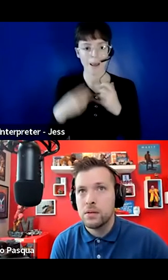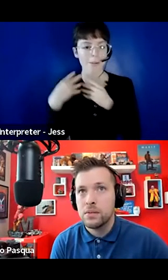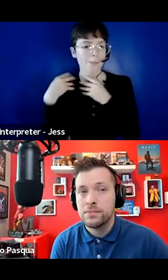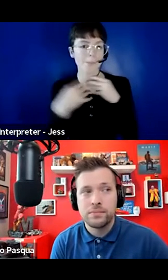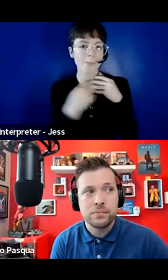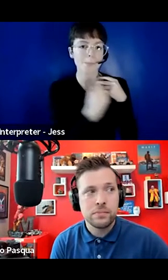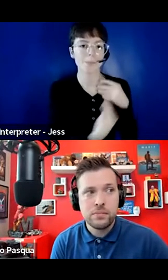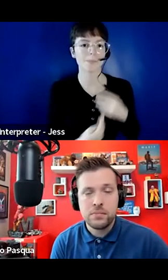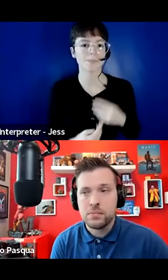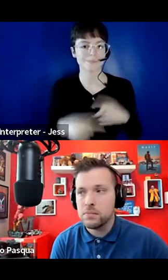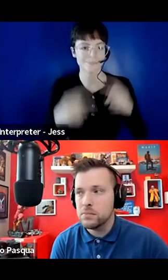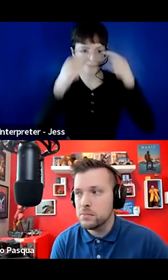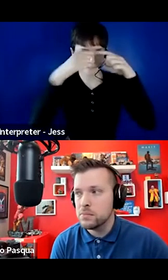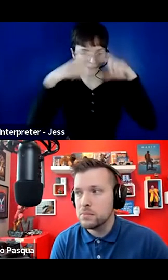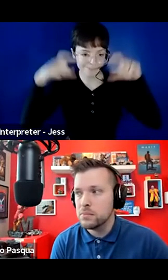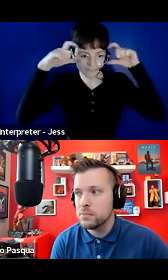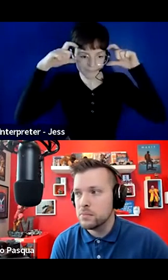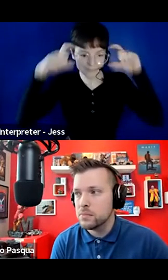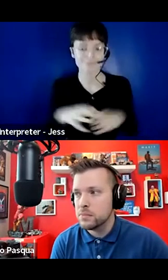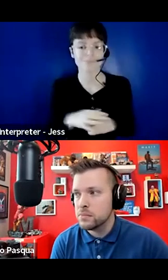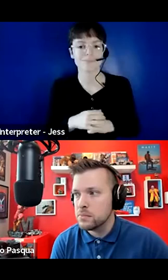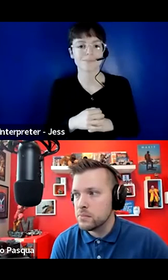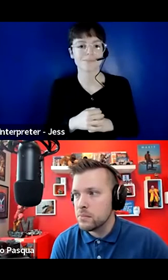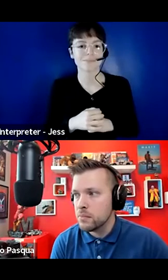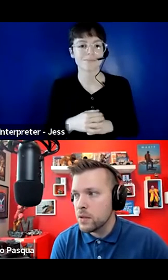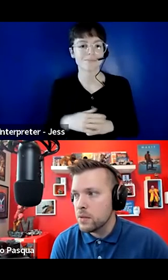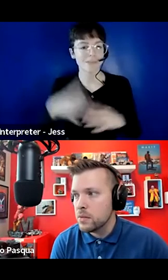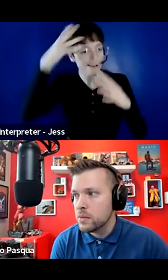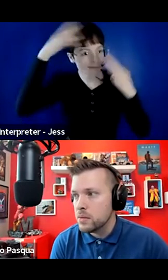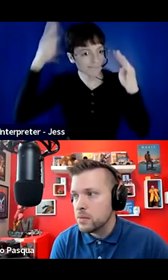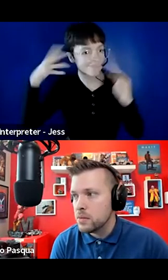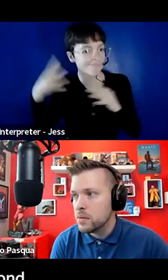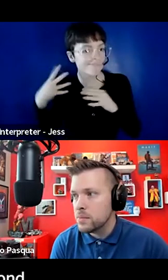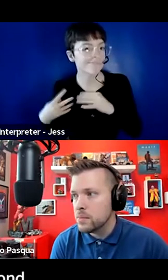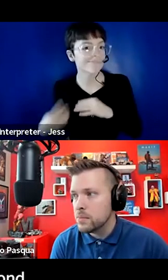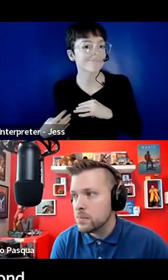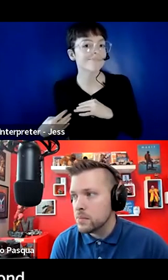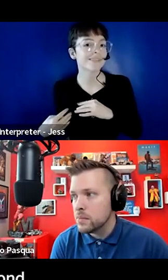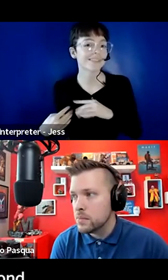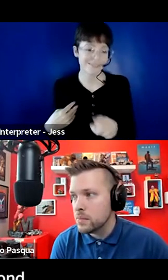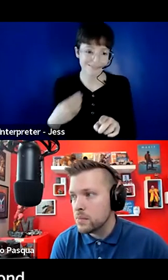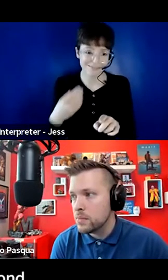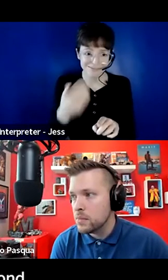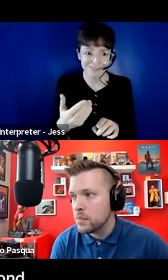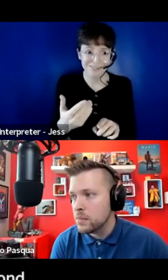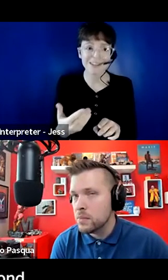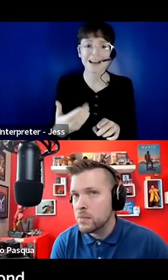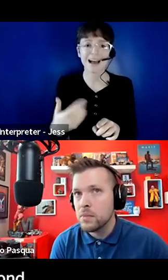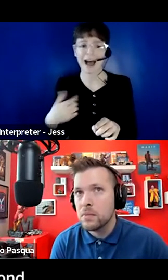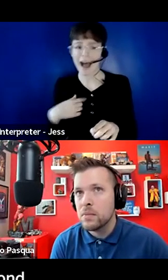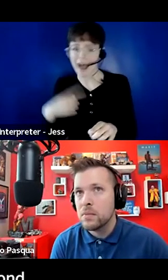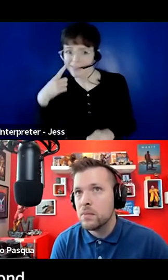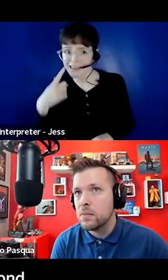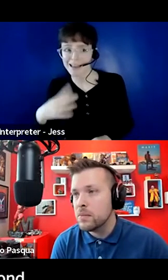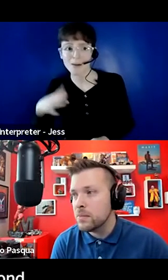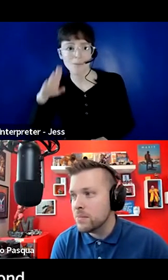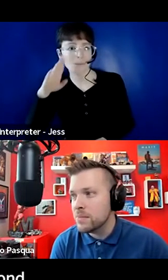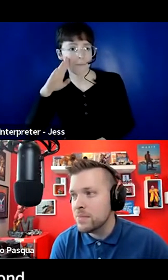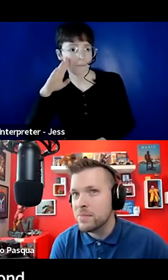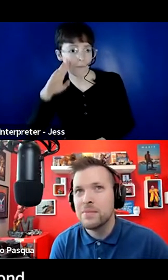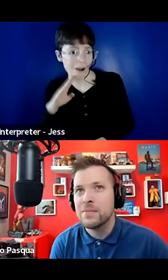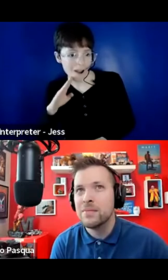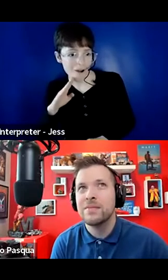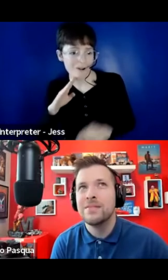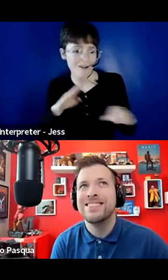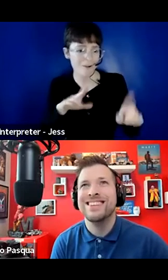I have shoulder length light brown hair, although last night somebody told me it was strawberry blonde, so I stand to be